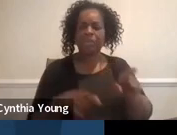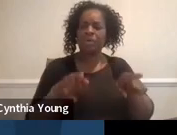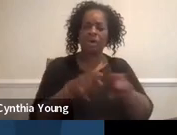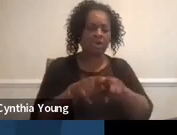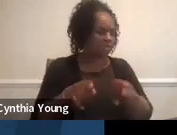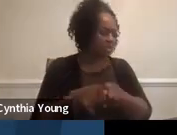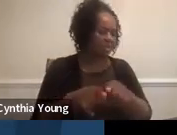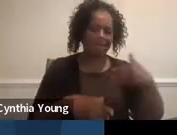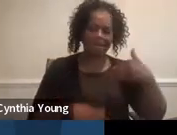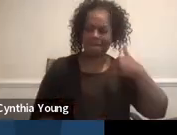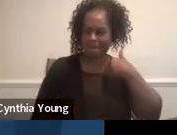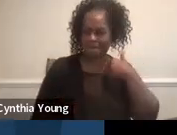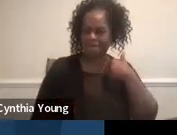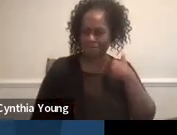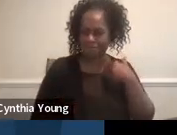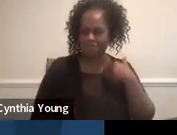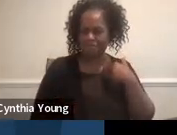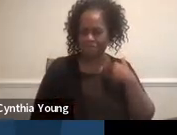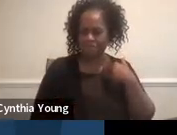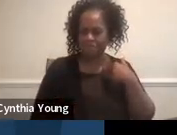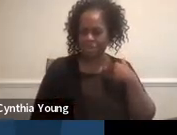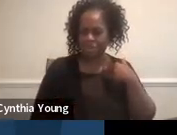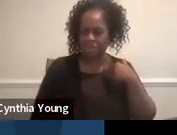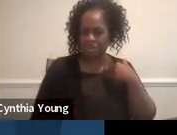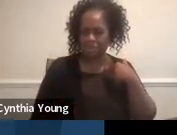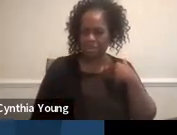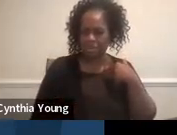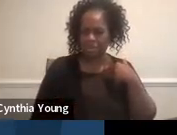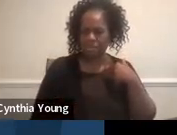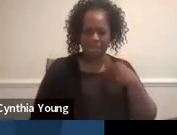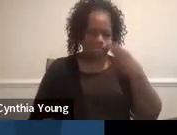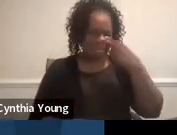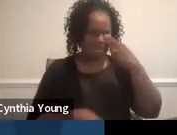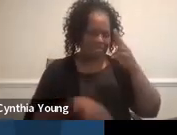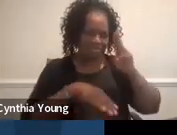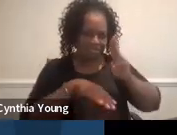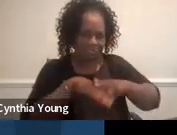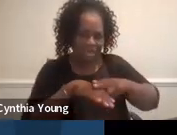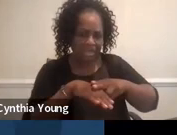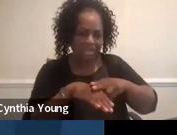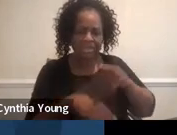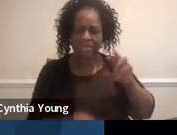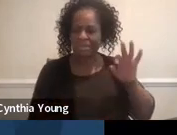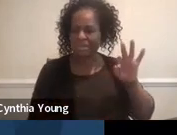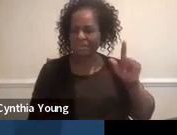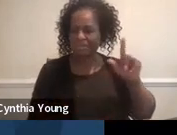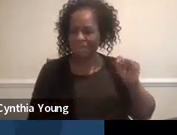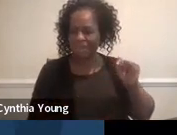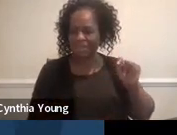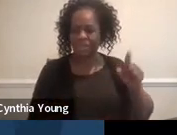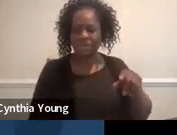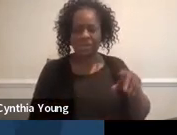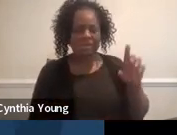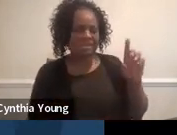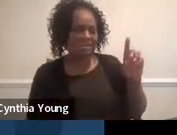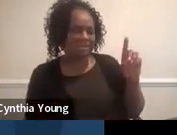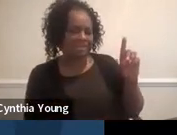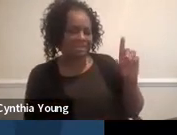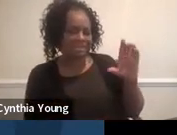have a, um, we have a fun facts on, um, disciplinary removals.